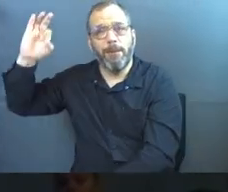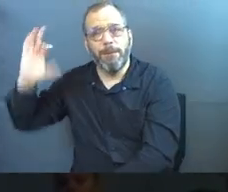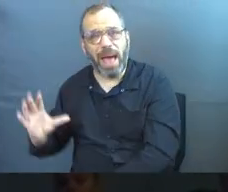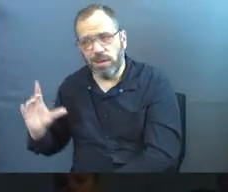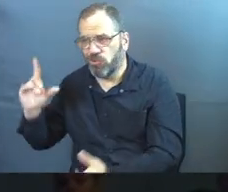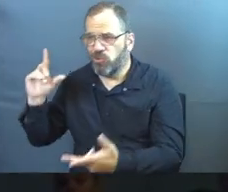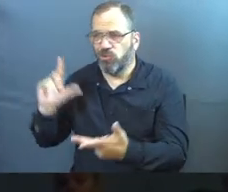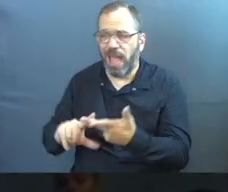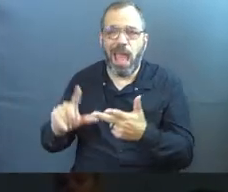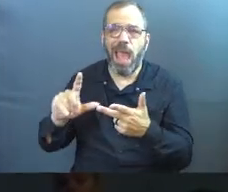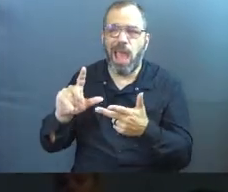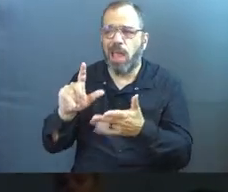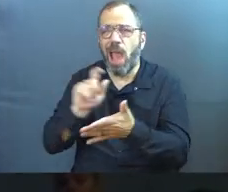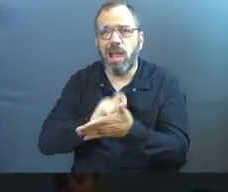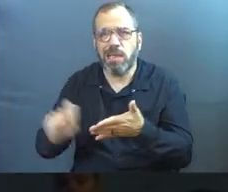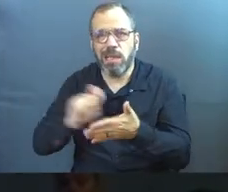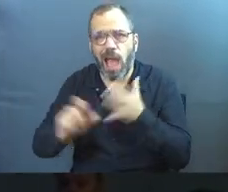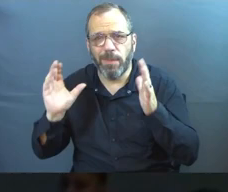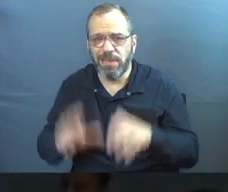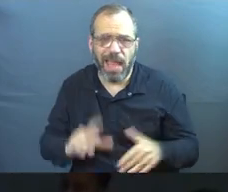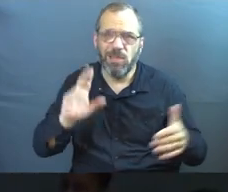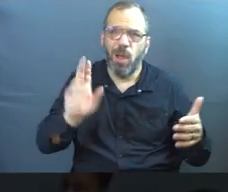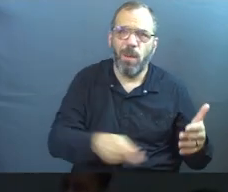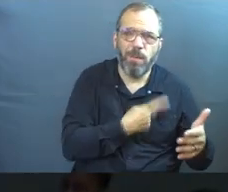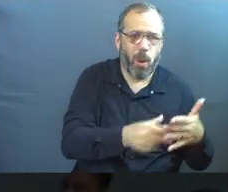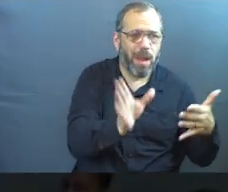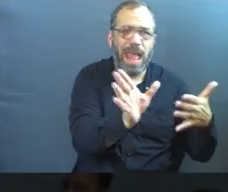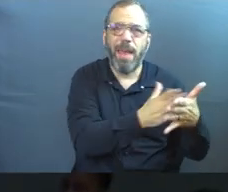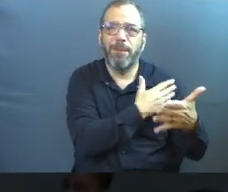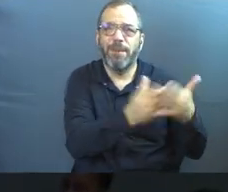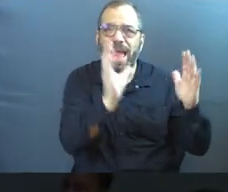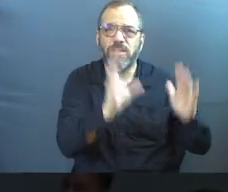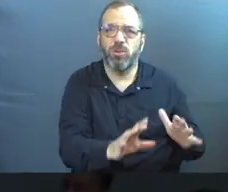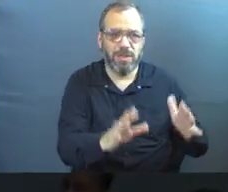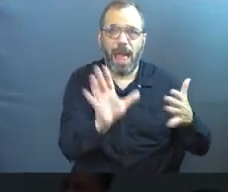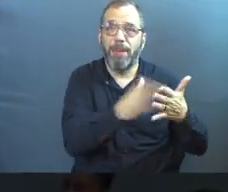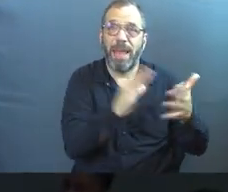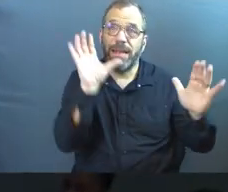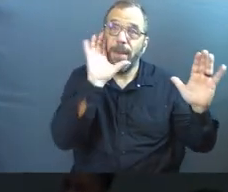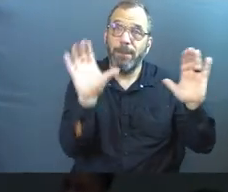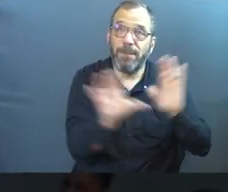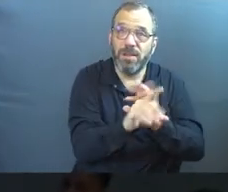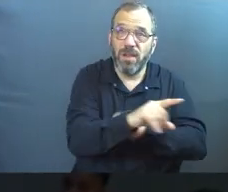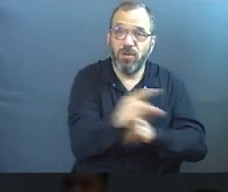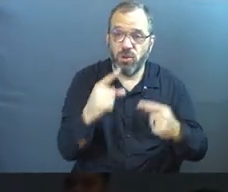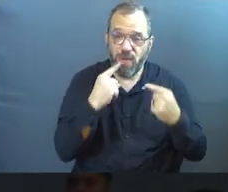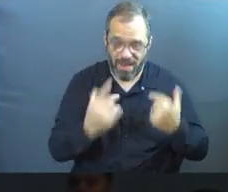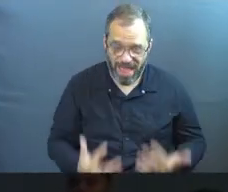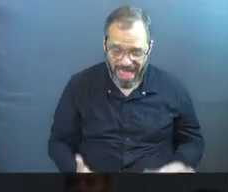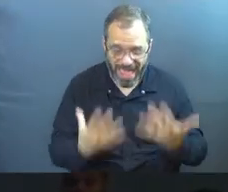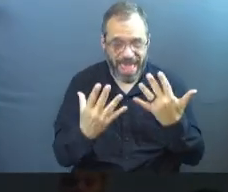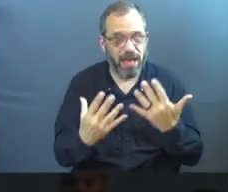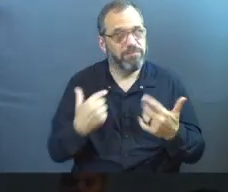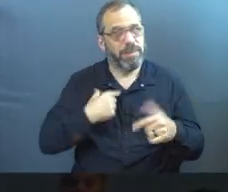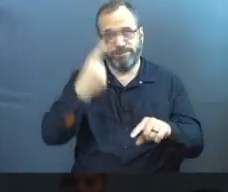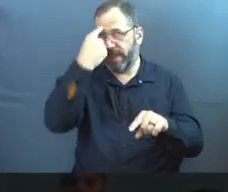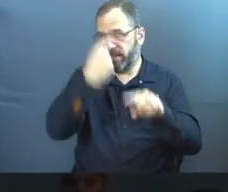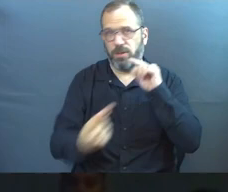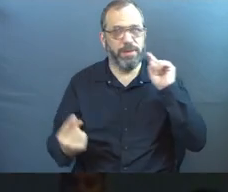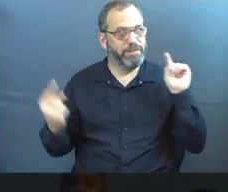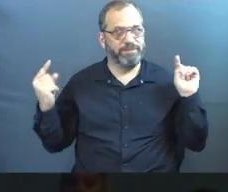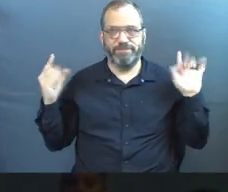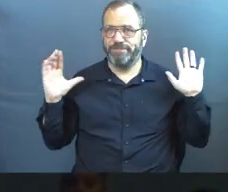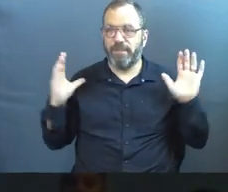commentators and poets and painters that have painted pictures for you of hell that I don't agree with.